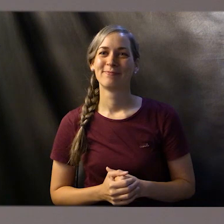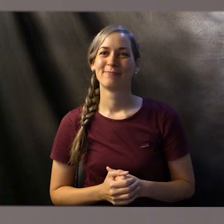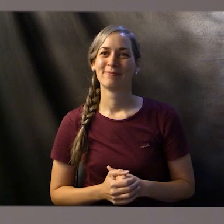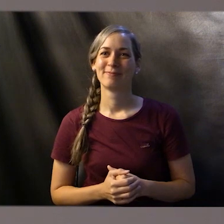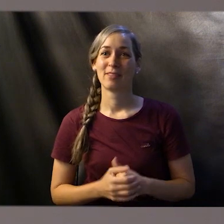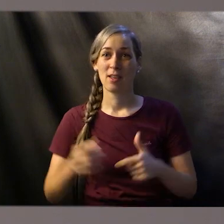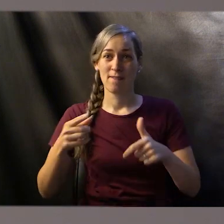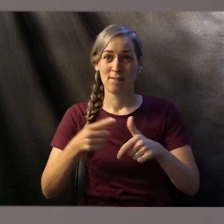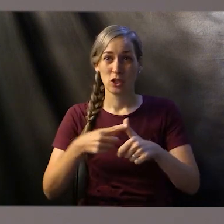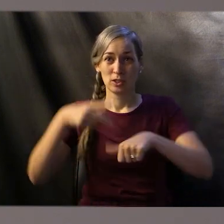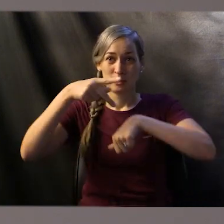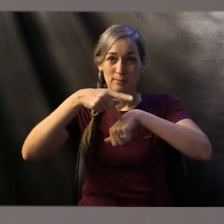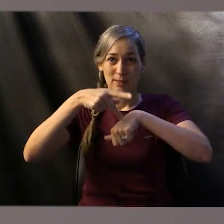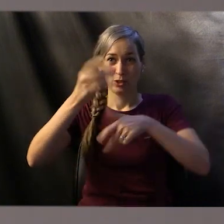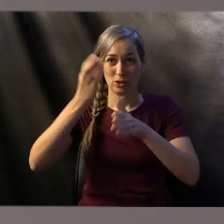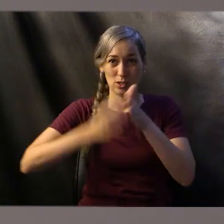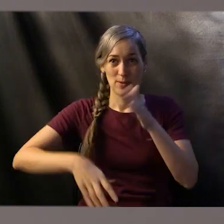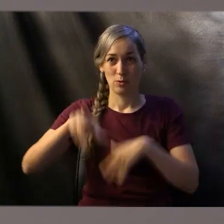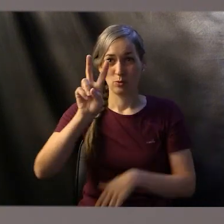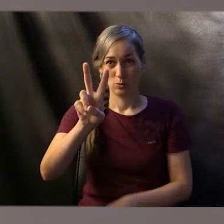Now I'm to turn to 1 Peter chapter 2